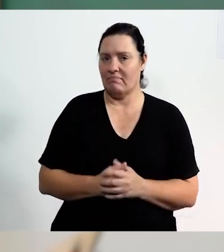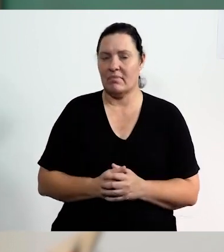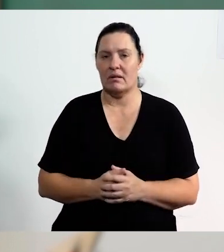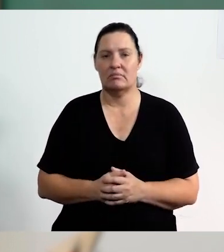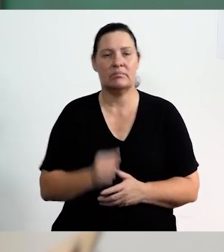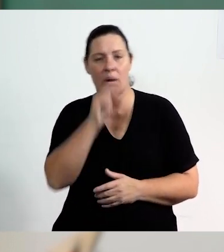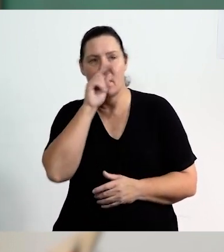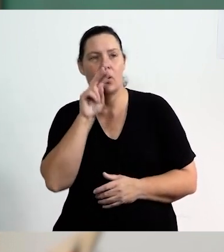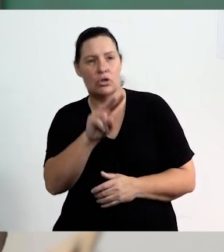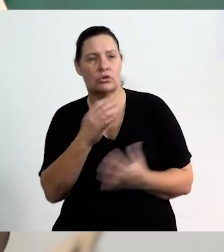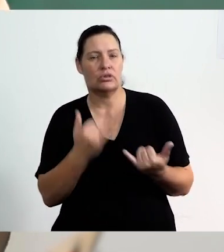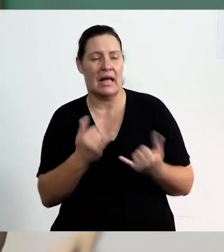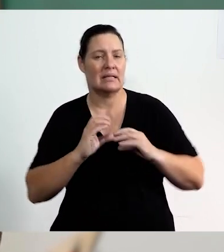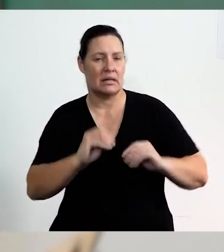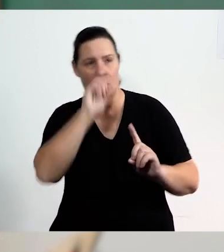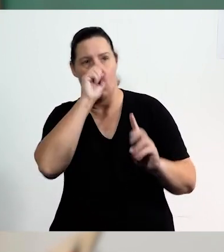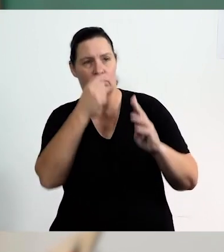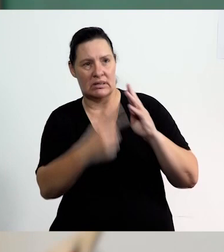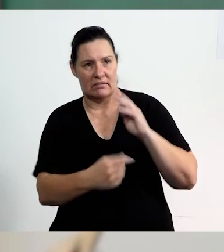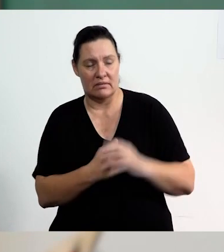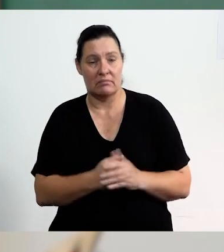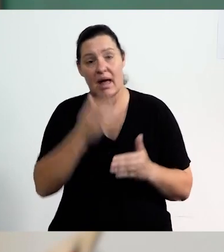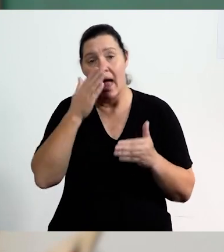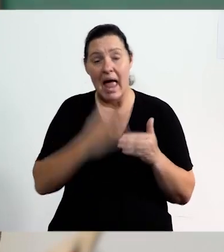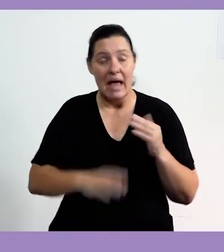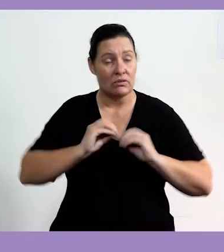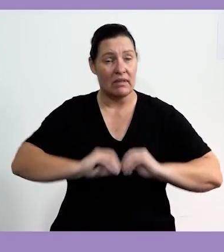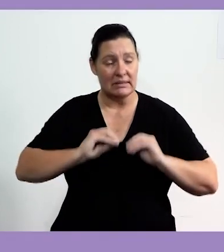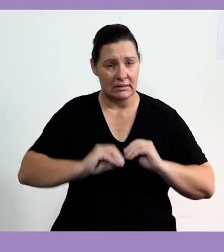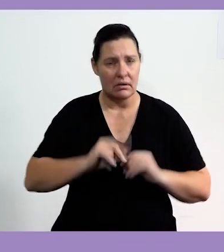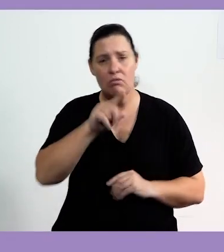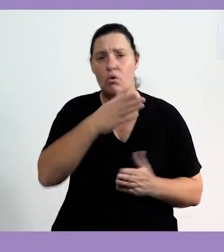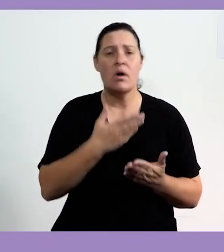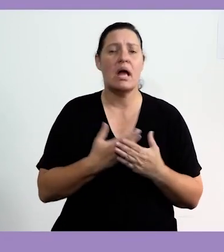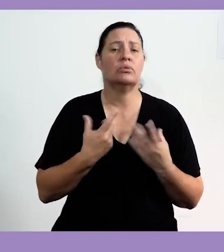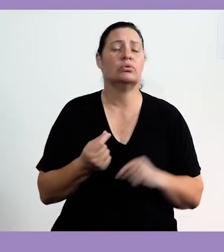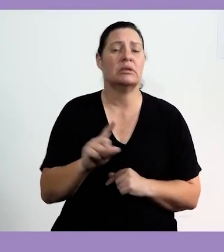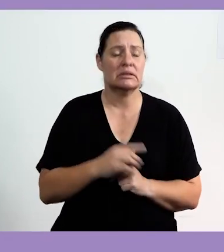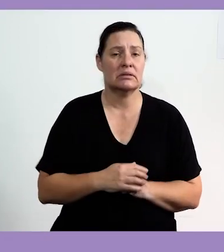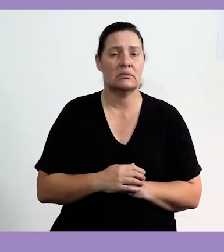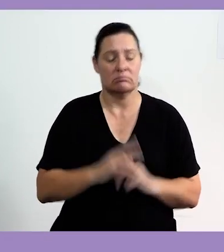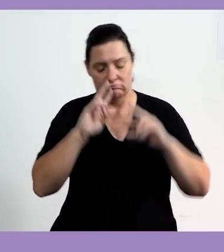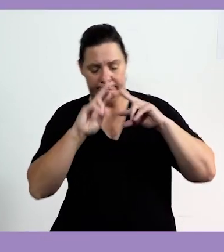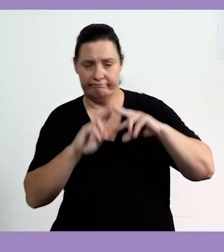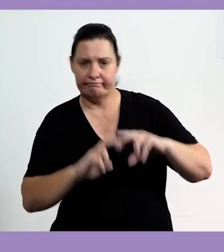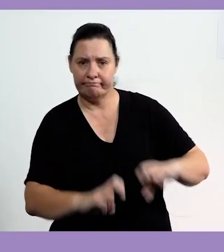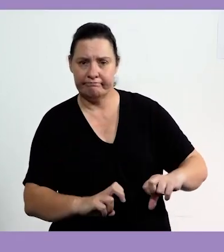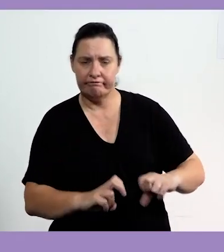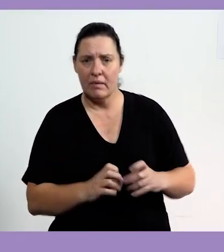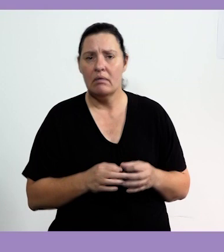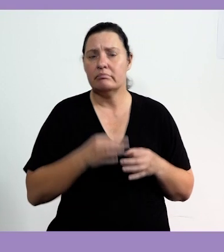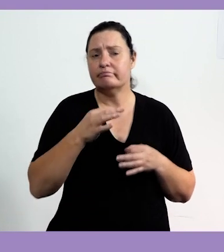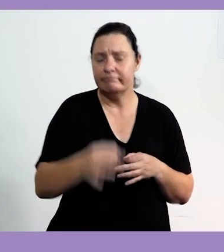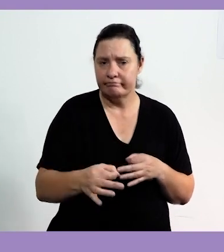So let's look at today's lesson objectives. By the end of this lesson you will be able to investigate